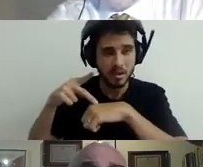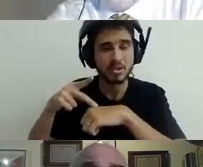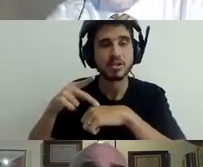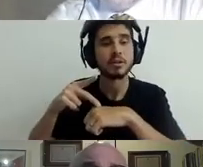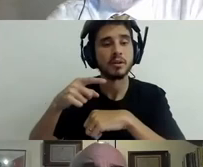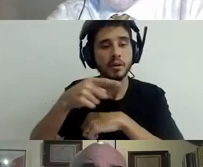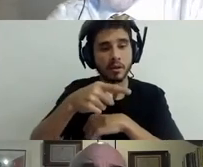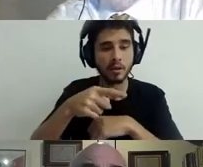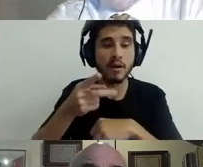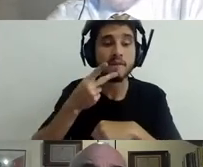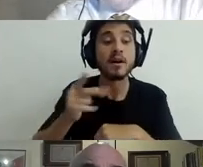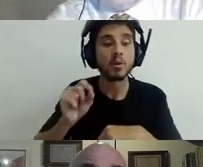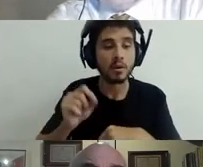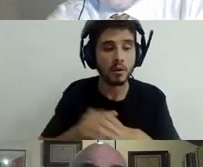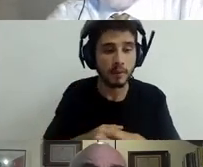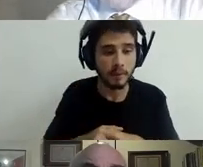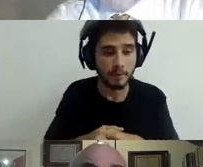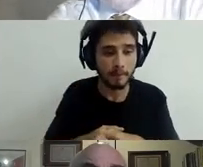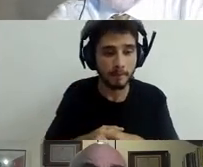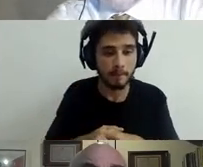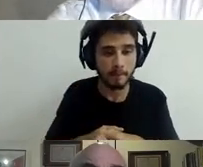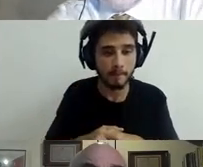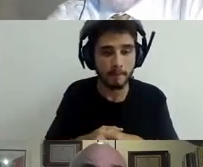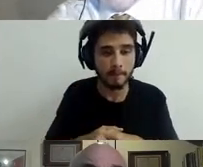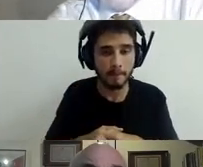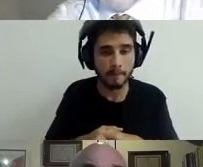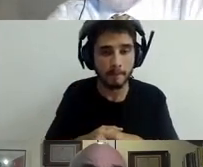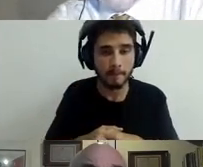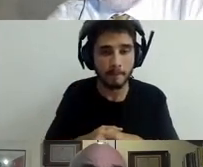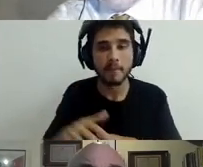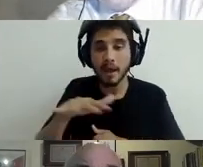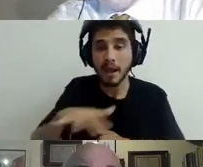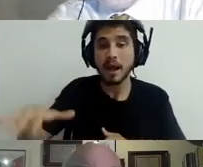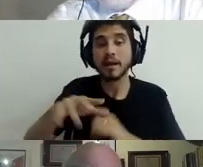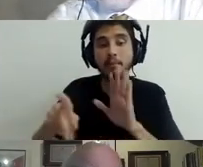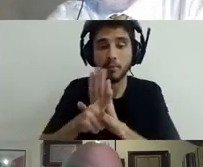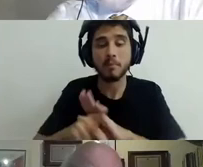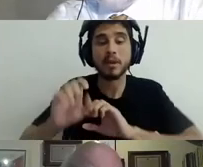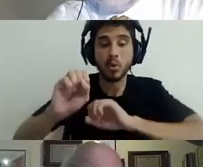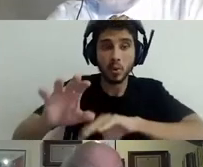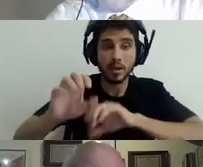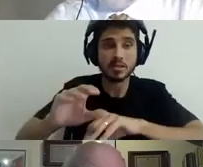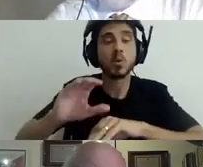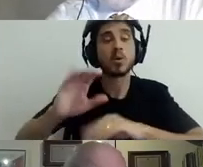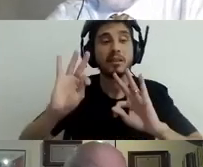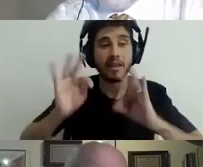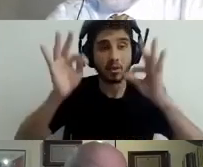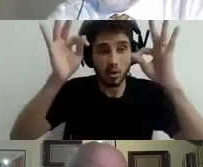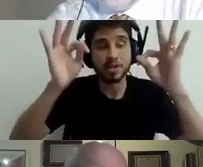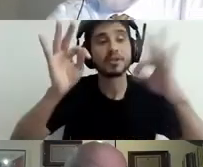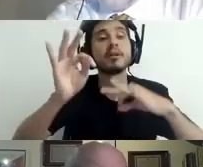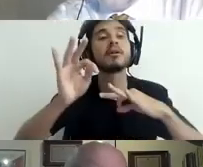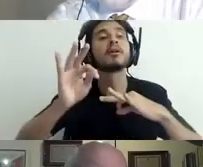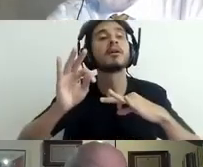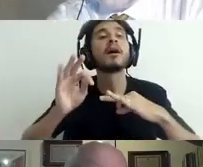So we, you see the Internet exploding with all kinds of utopia minded tech gurus promising that they